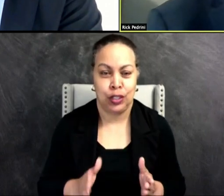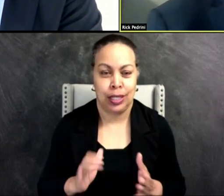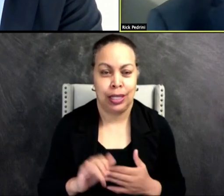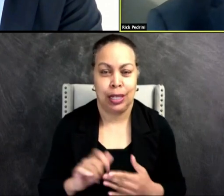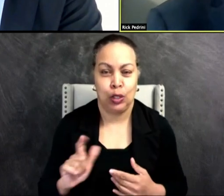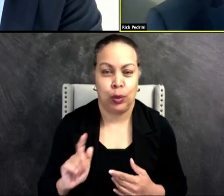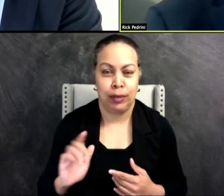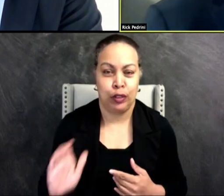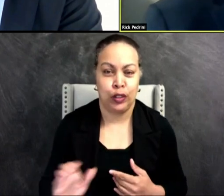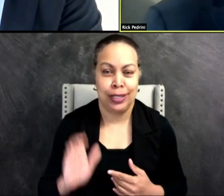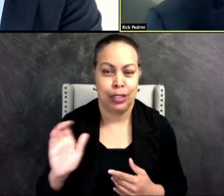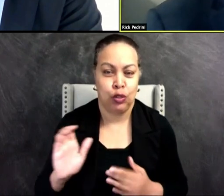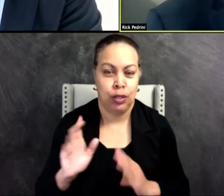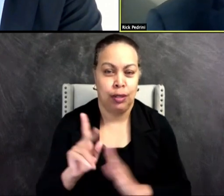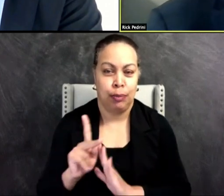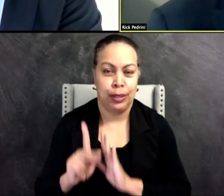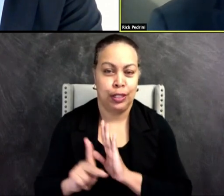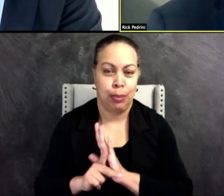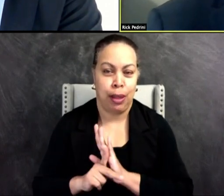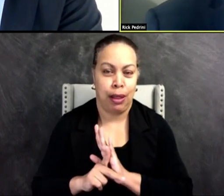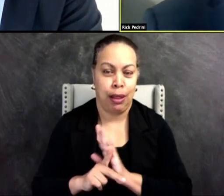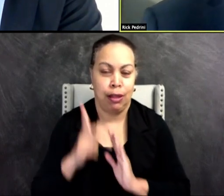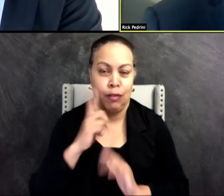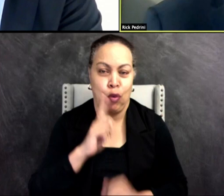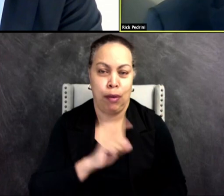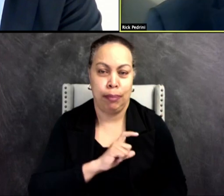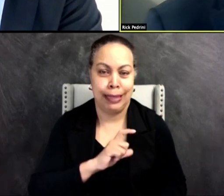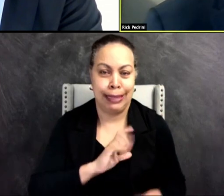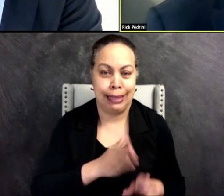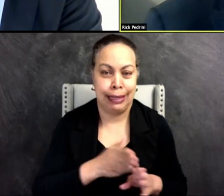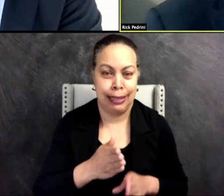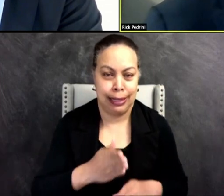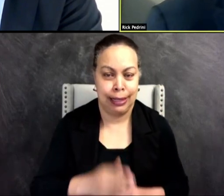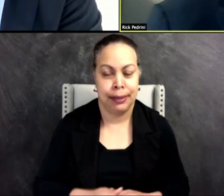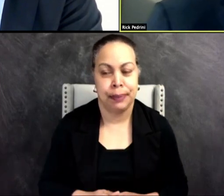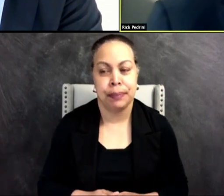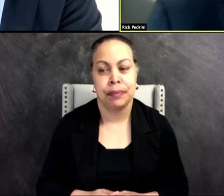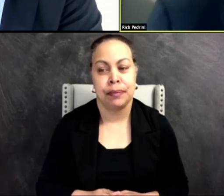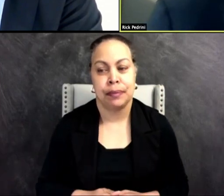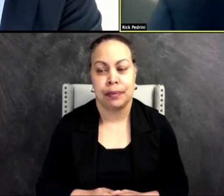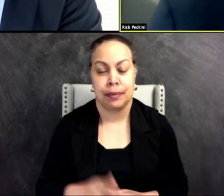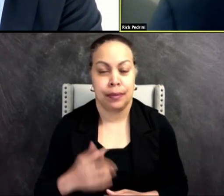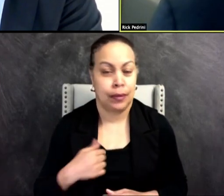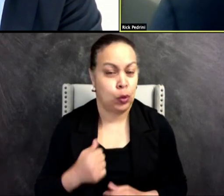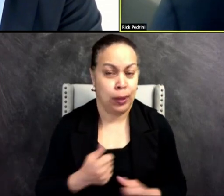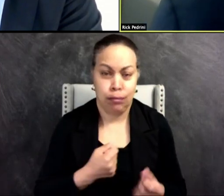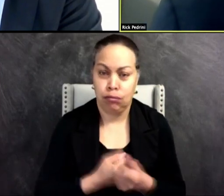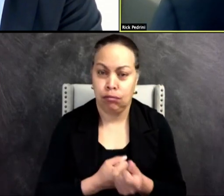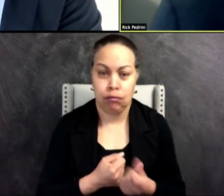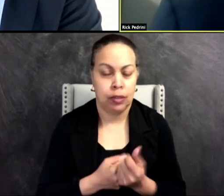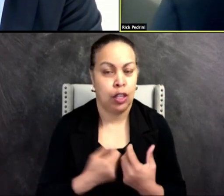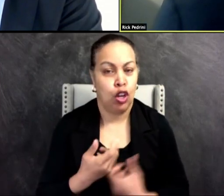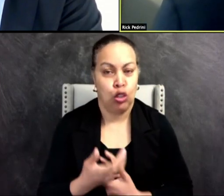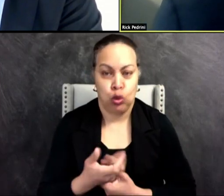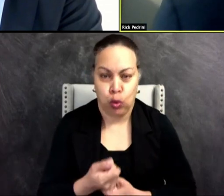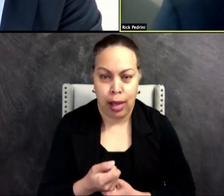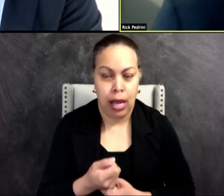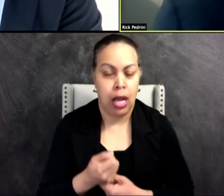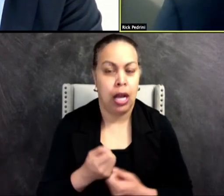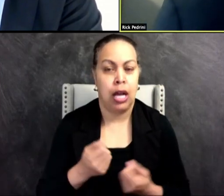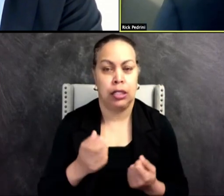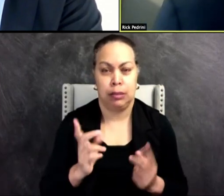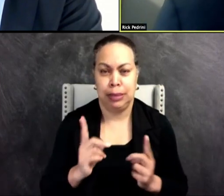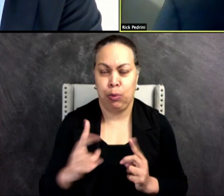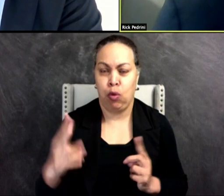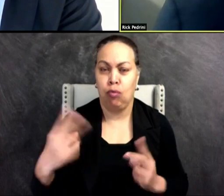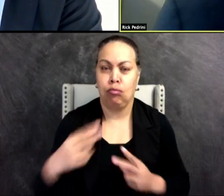century, the principles of 21st century policing. You know, we, are all about trust and legitimacy. And that's the reason